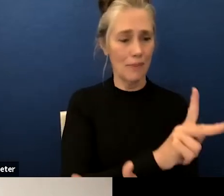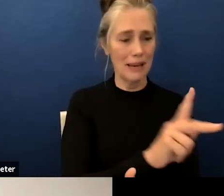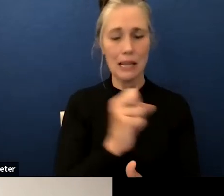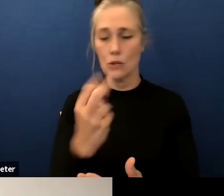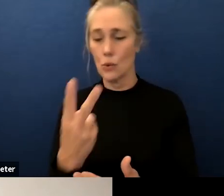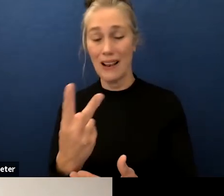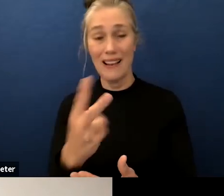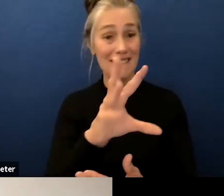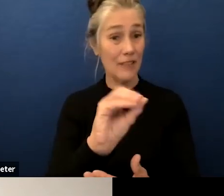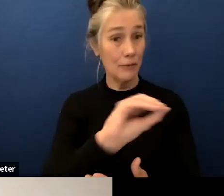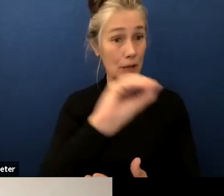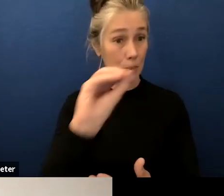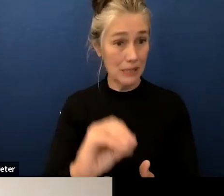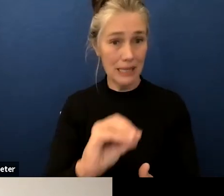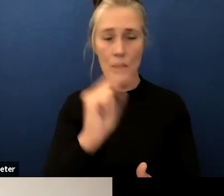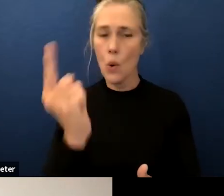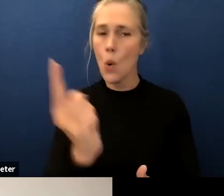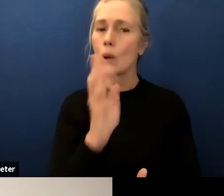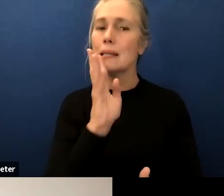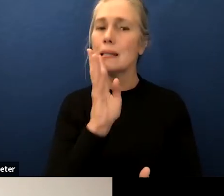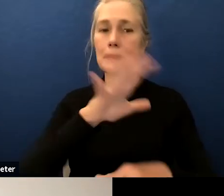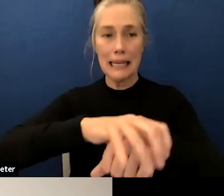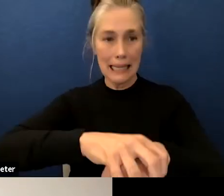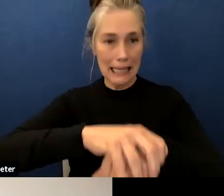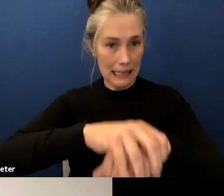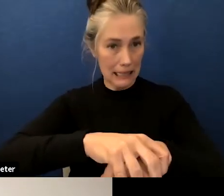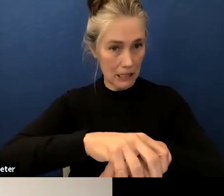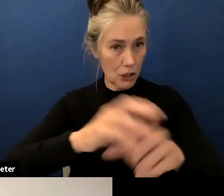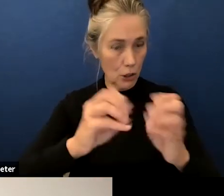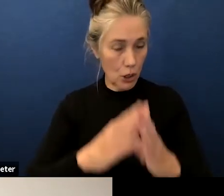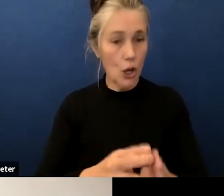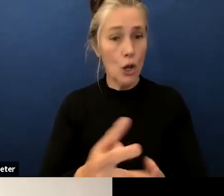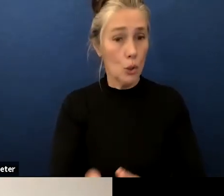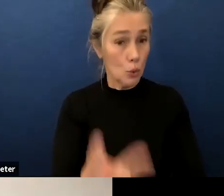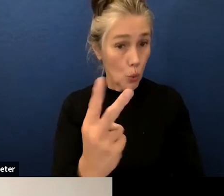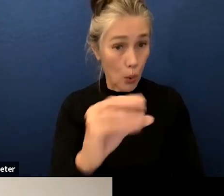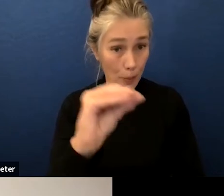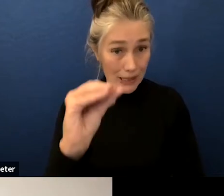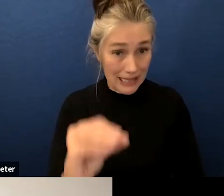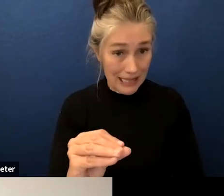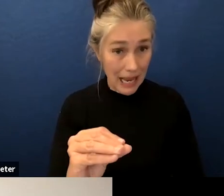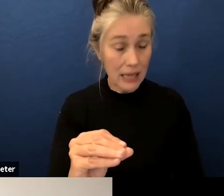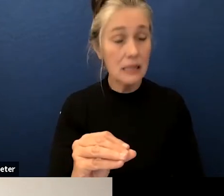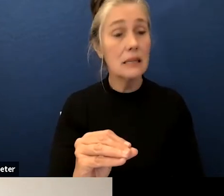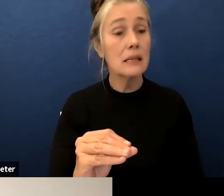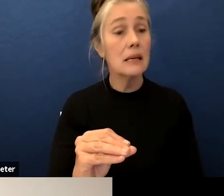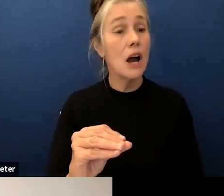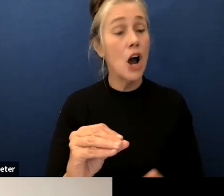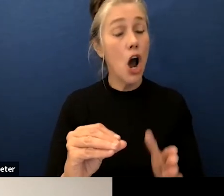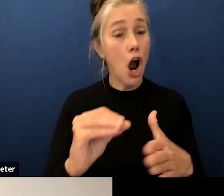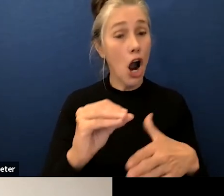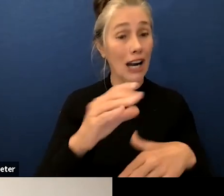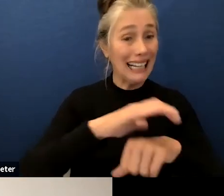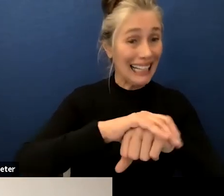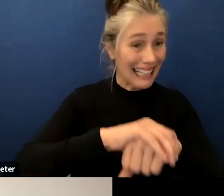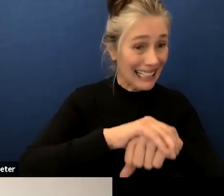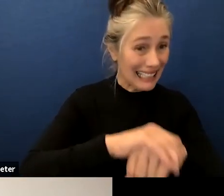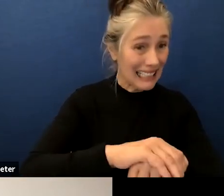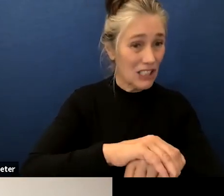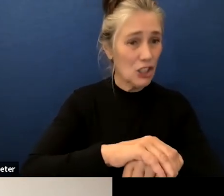english only a little over two percent of our students are initially fluent english proficient or ifep